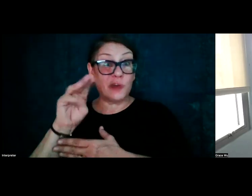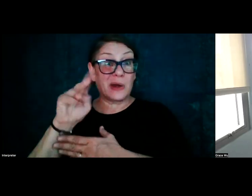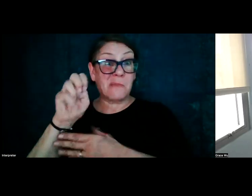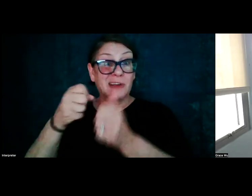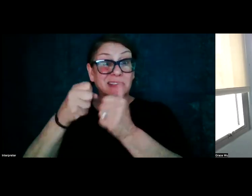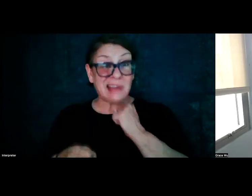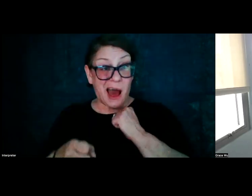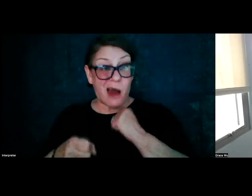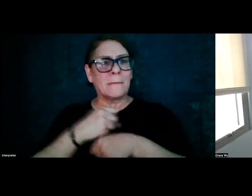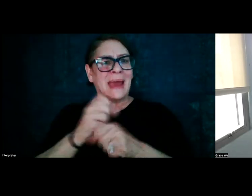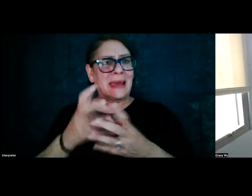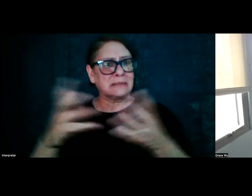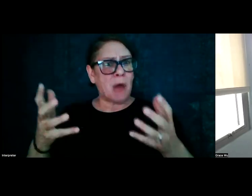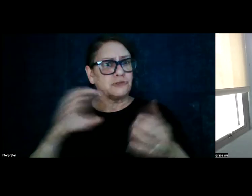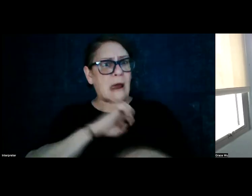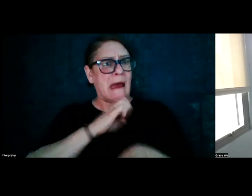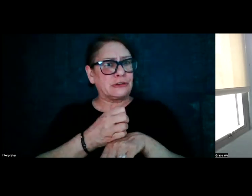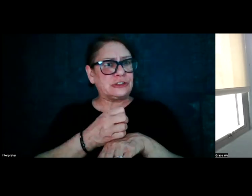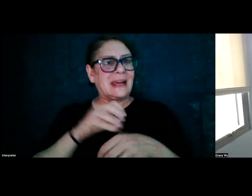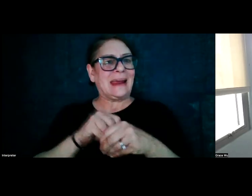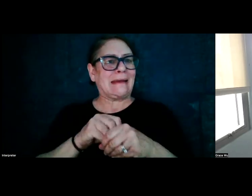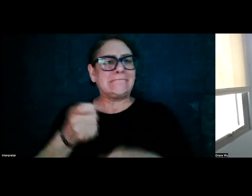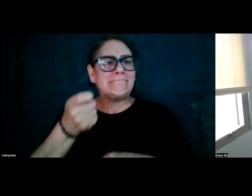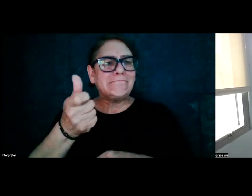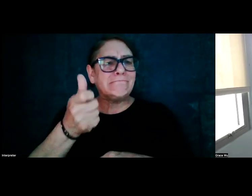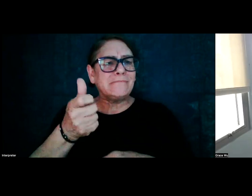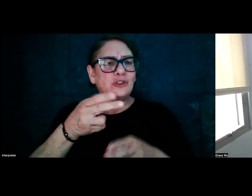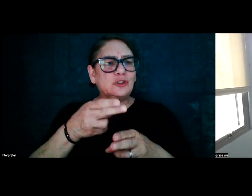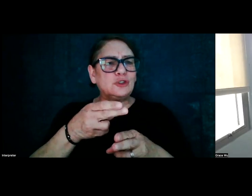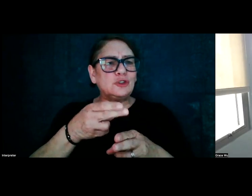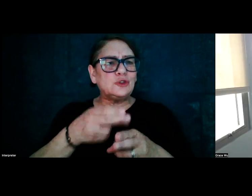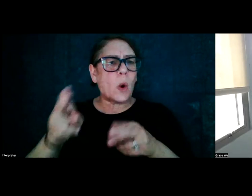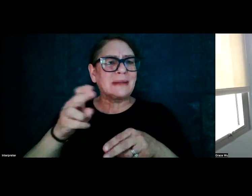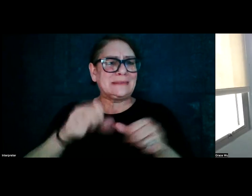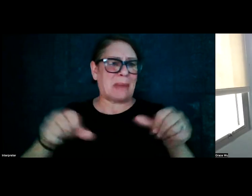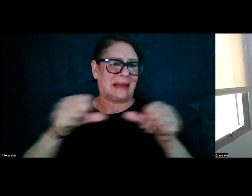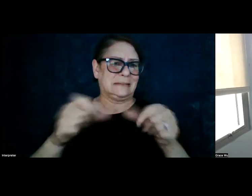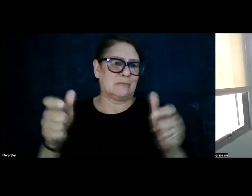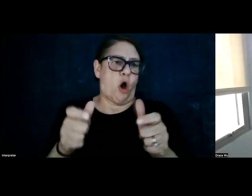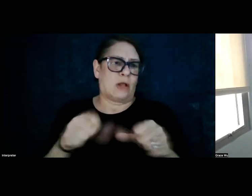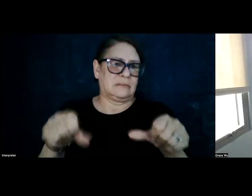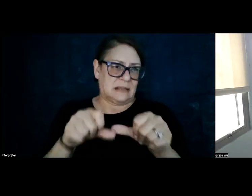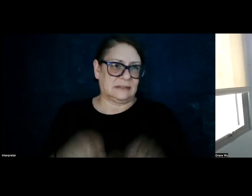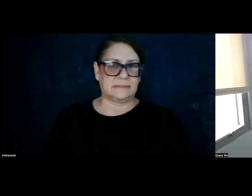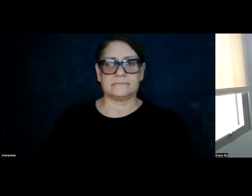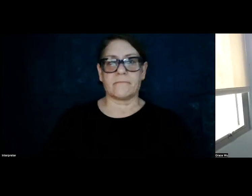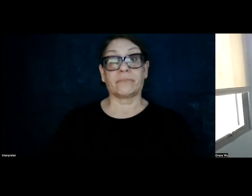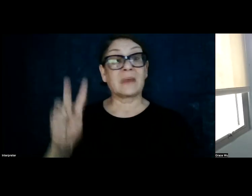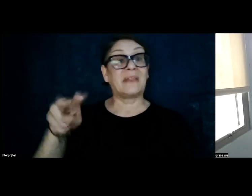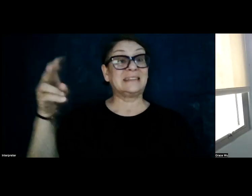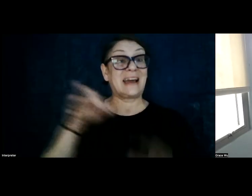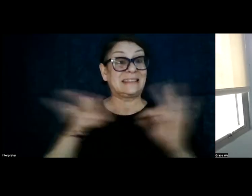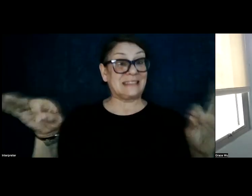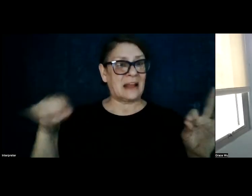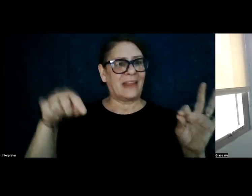the same amount of energy in a fraction of the land area. The second sentence, this